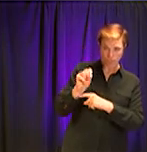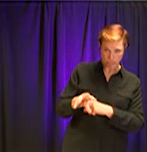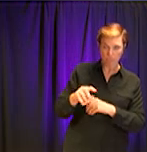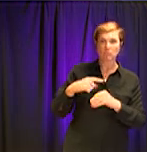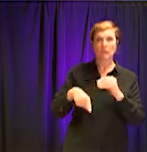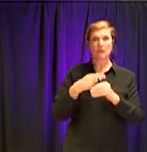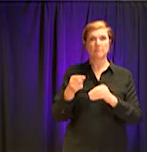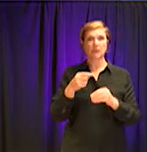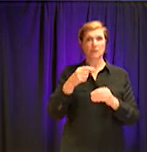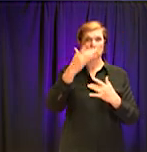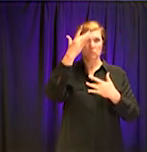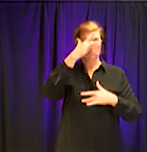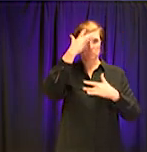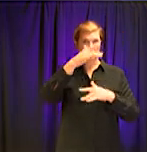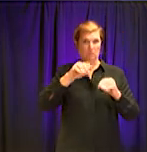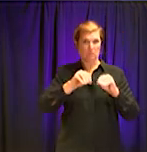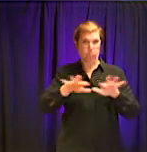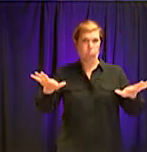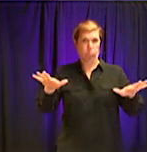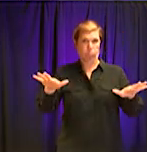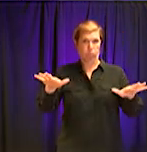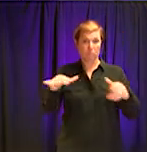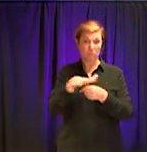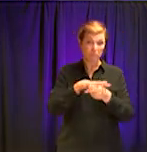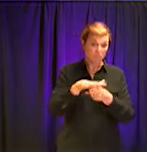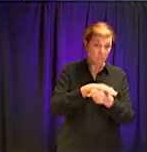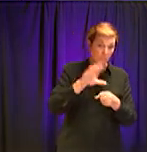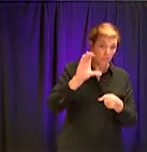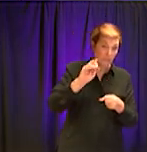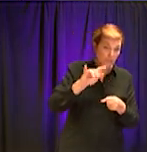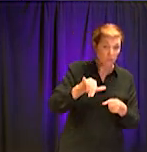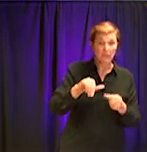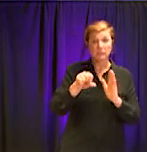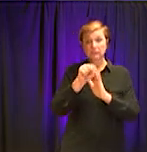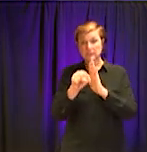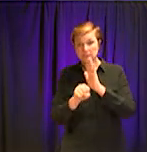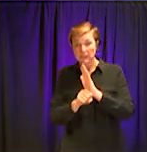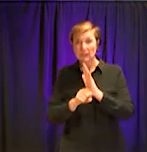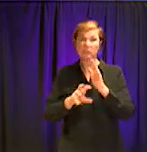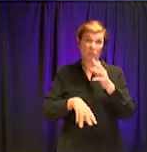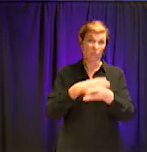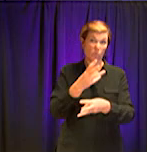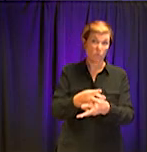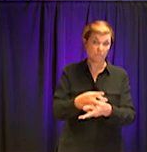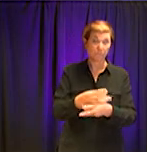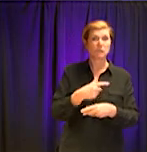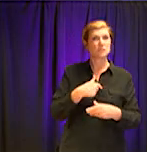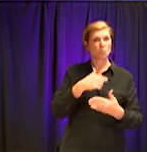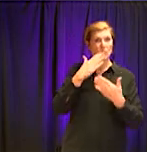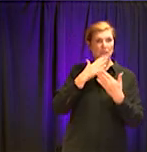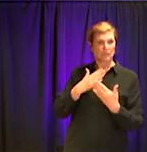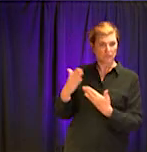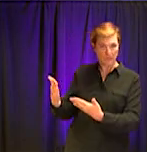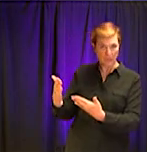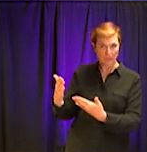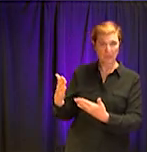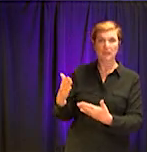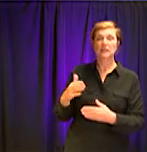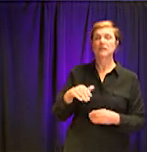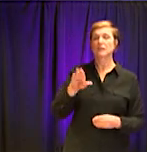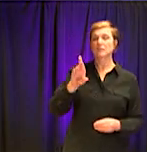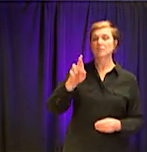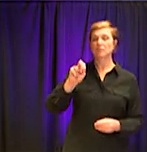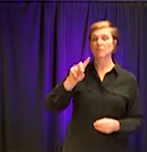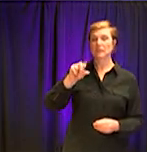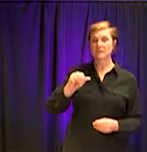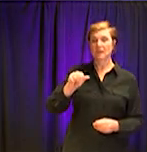this nation, and literally around the world. I want to thank Ms. Brenda Woods, a legendary journalist who has